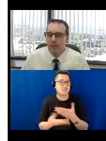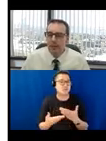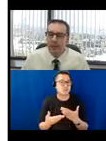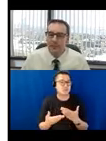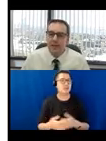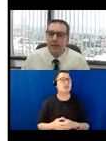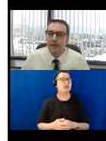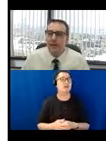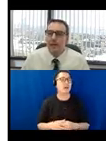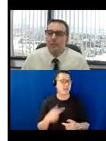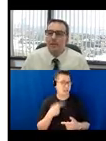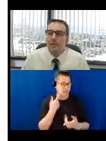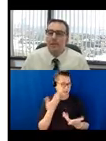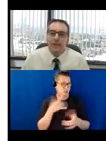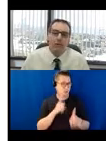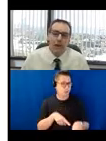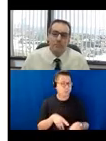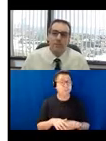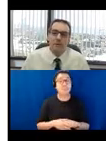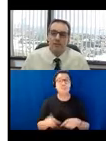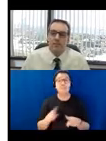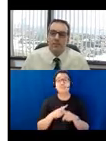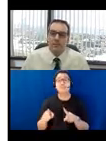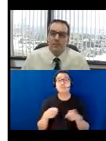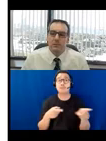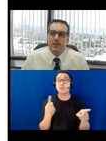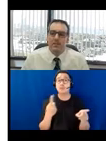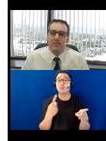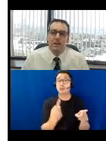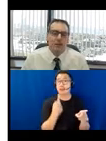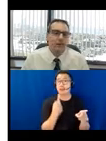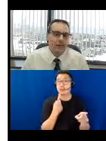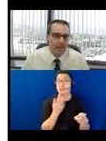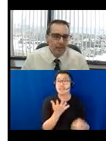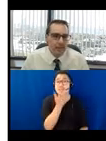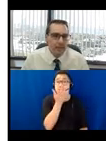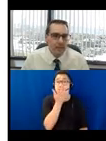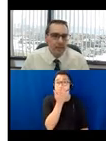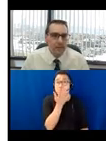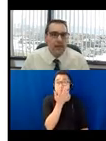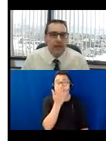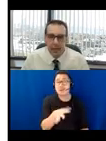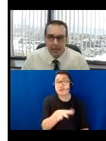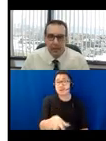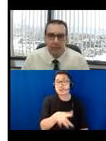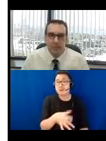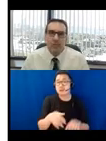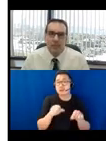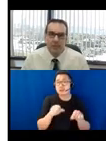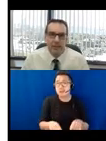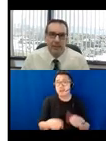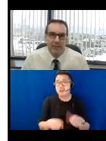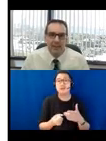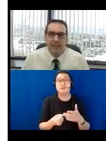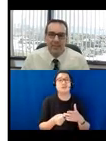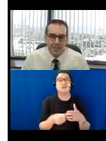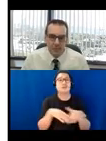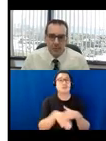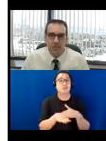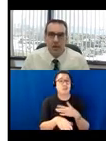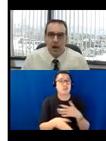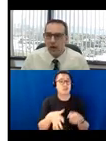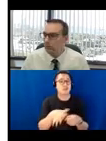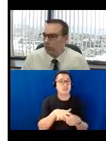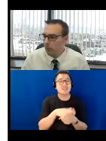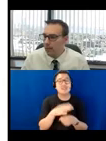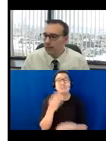answered that. But can grass be part of an accessible route that is temporary in nature? Again, I must reiterate, accessible